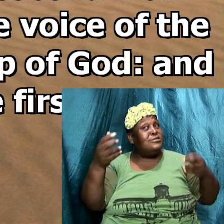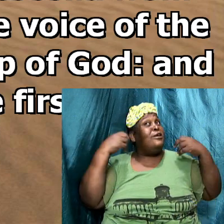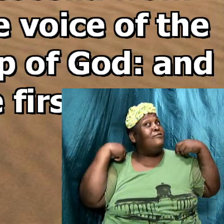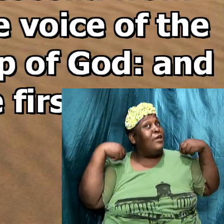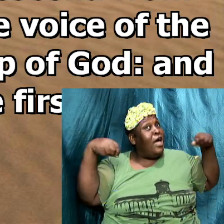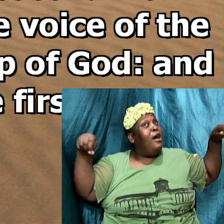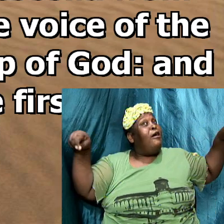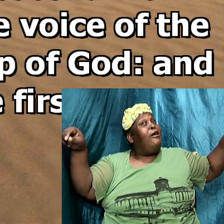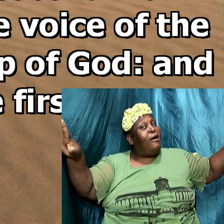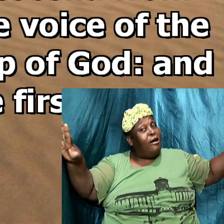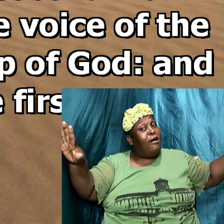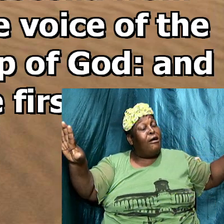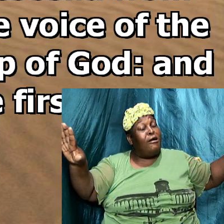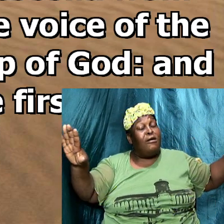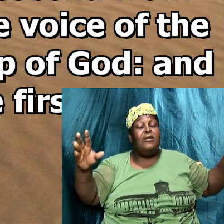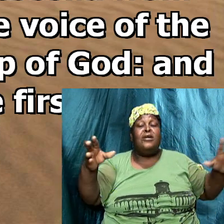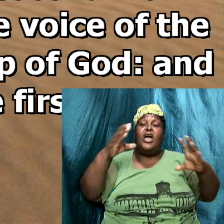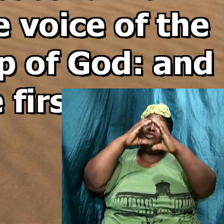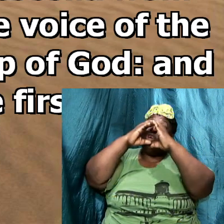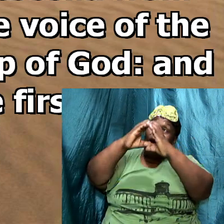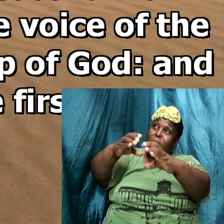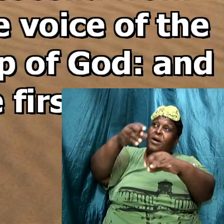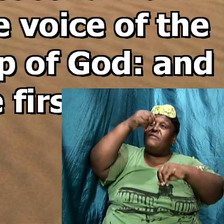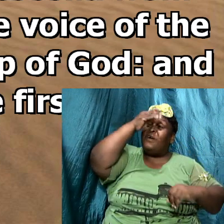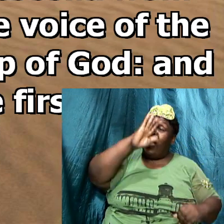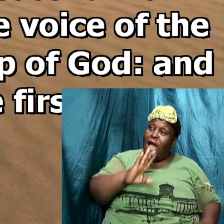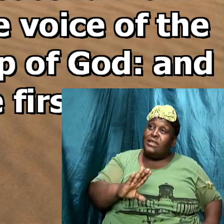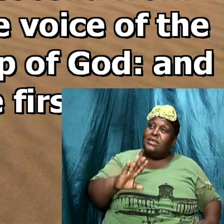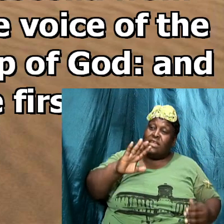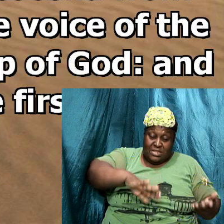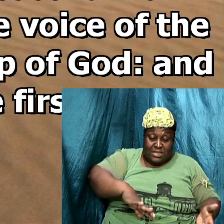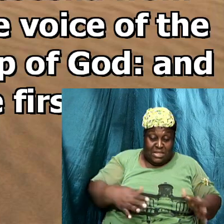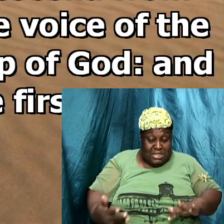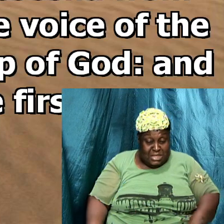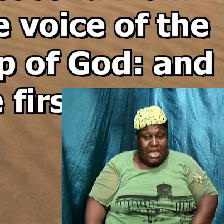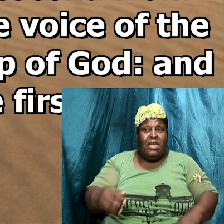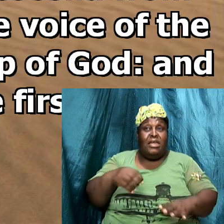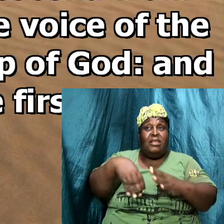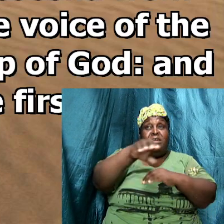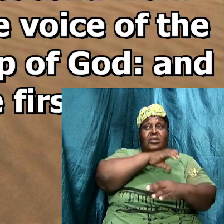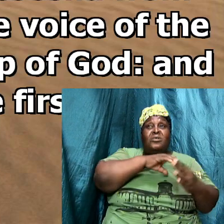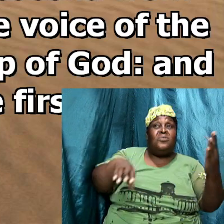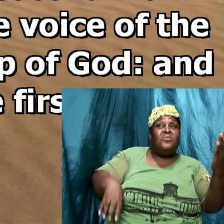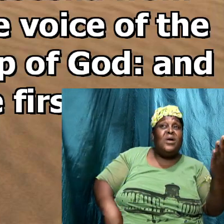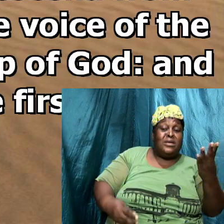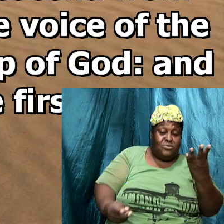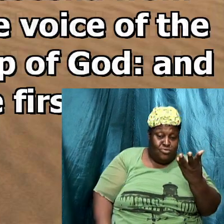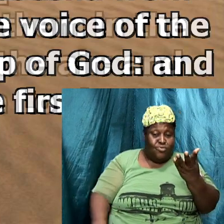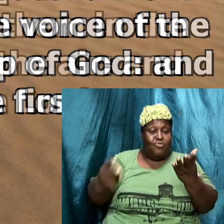angel and with the trump of God and the dead in Christ shall rise first